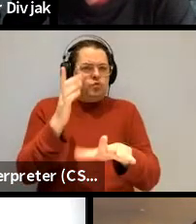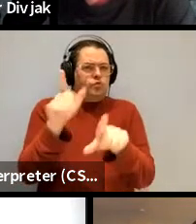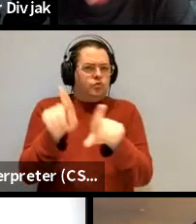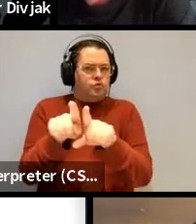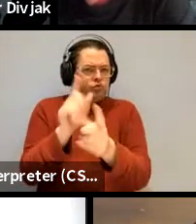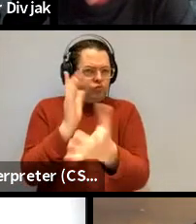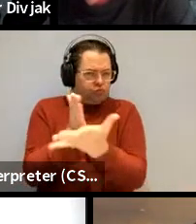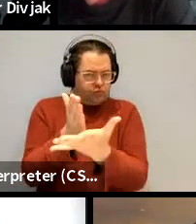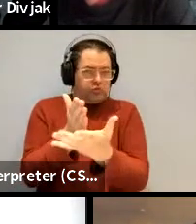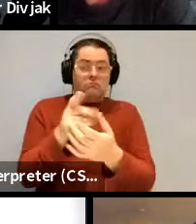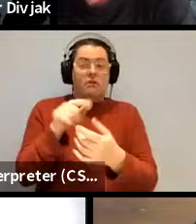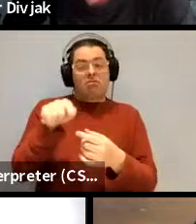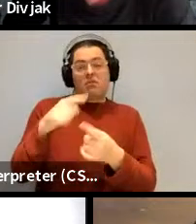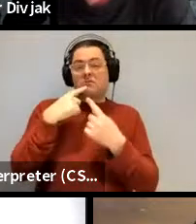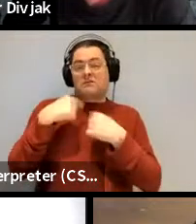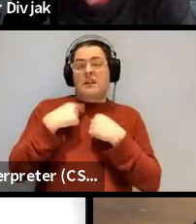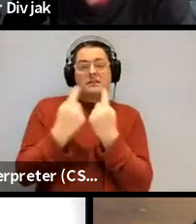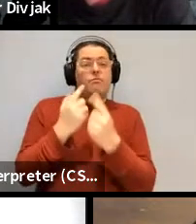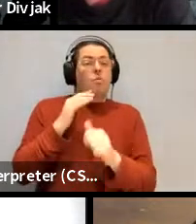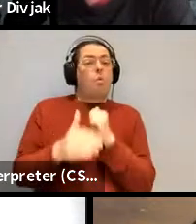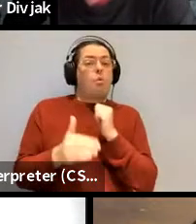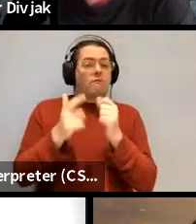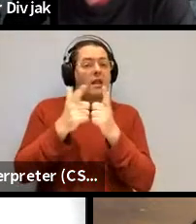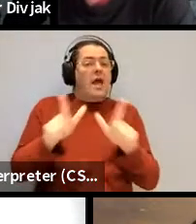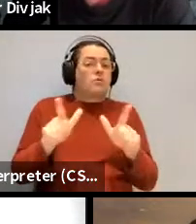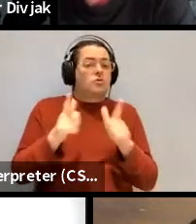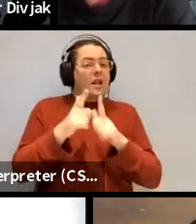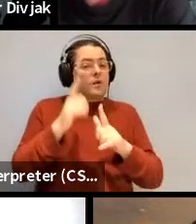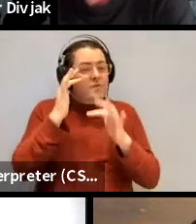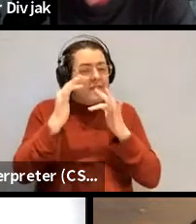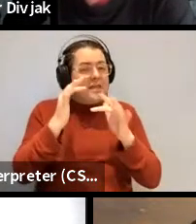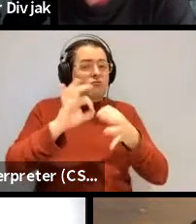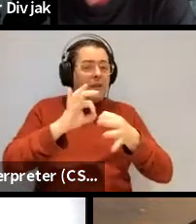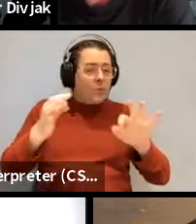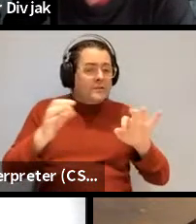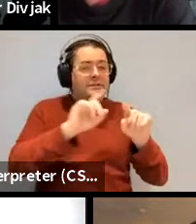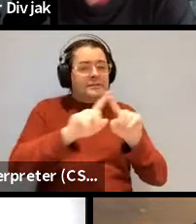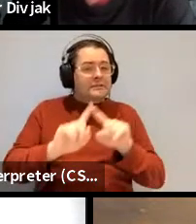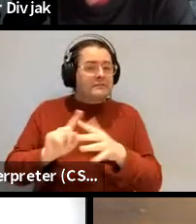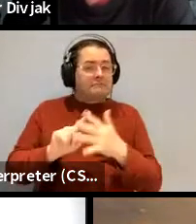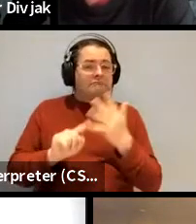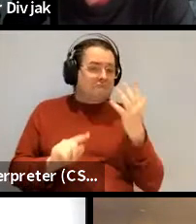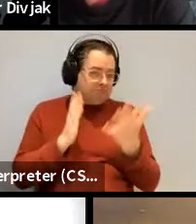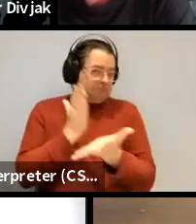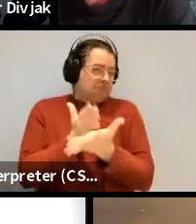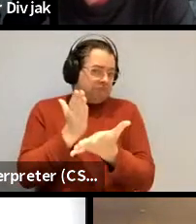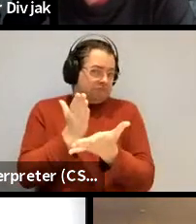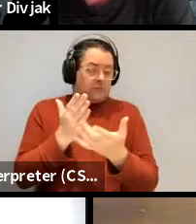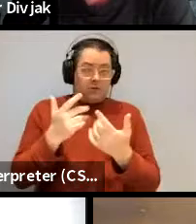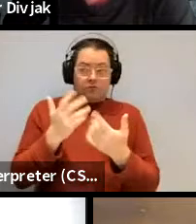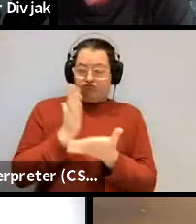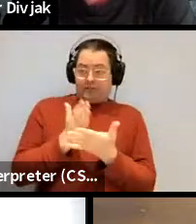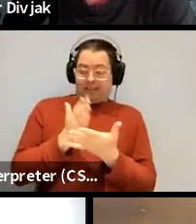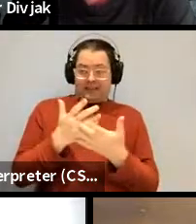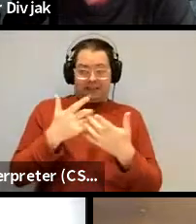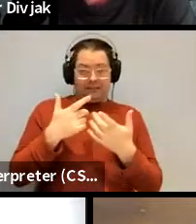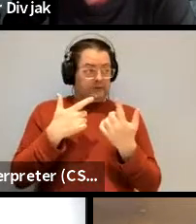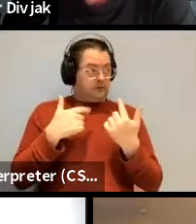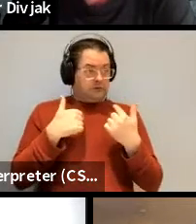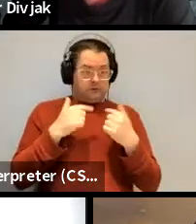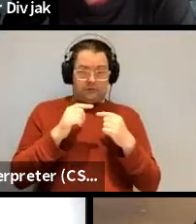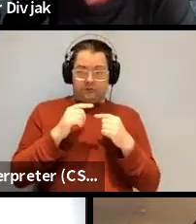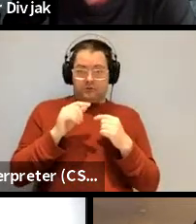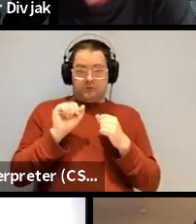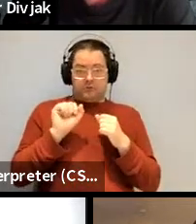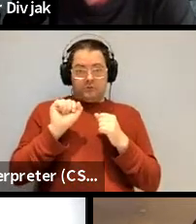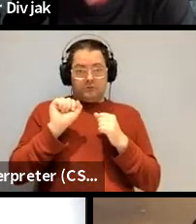i think this can inform our theories of language of linguistics you know that uh that it does look like in in her